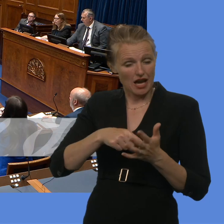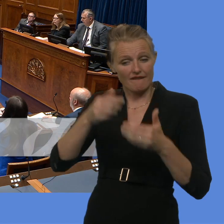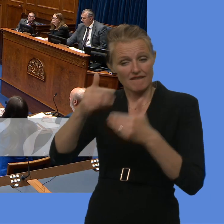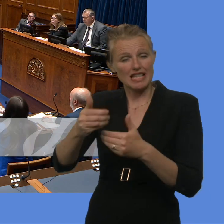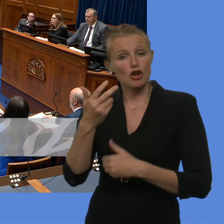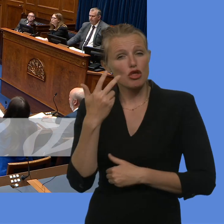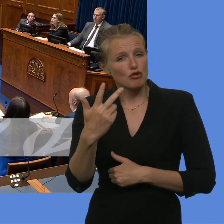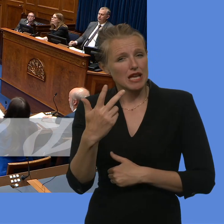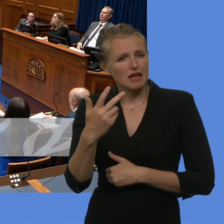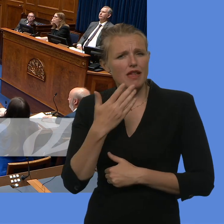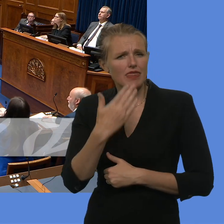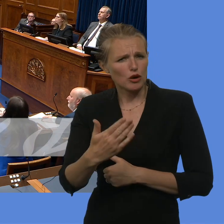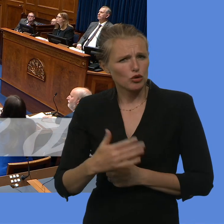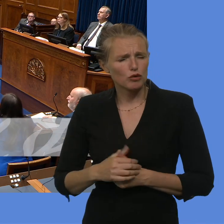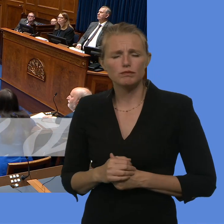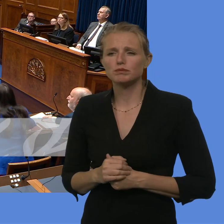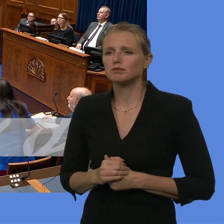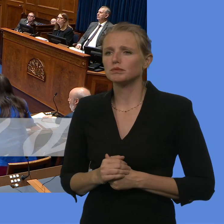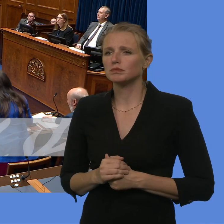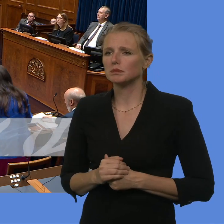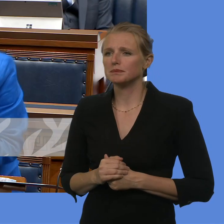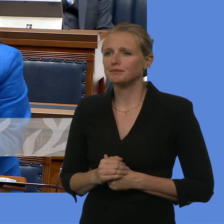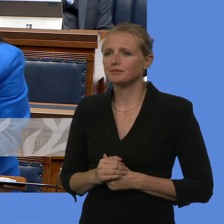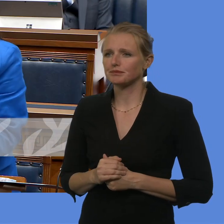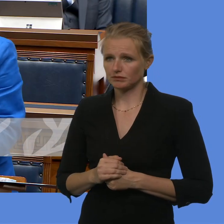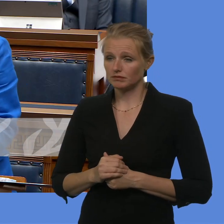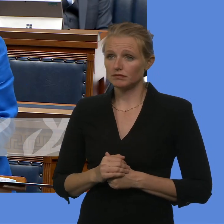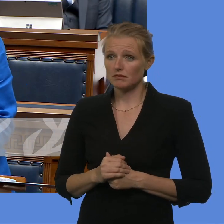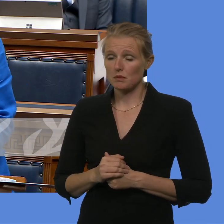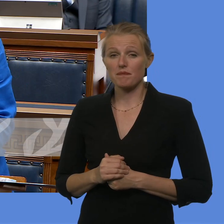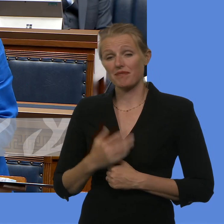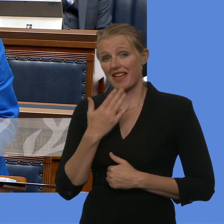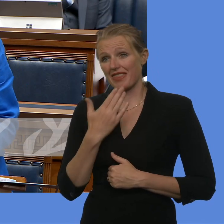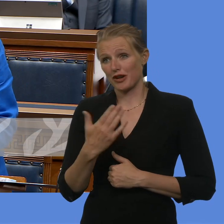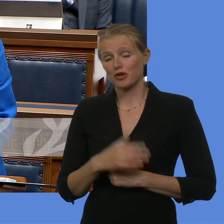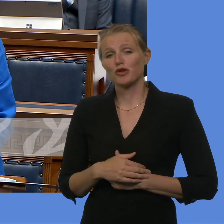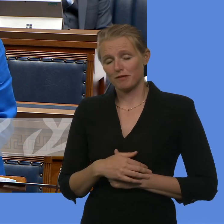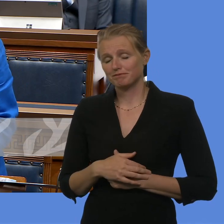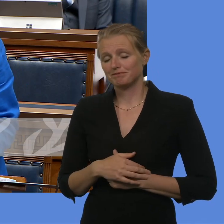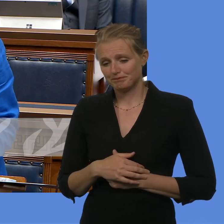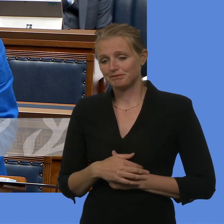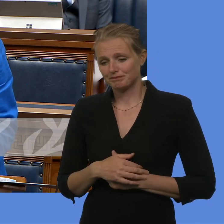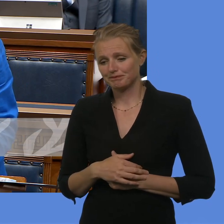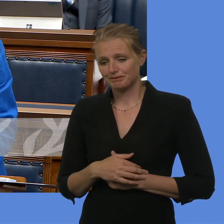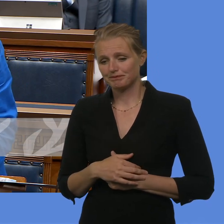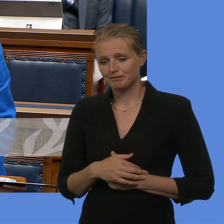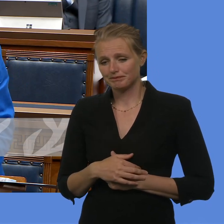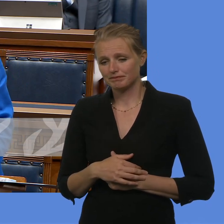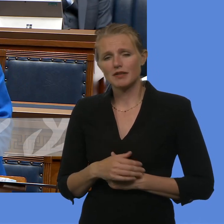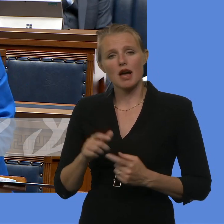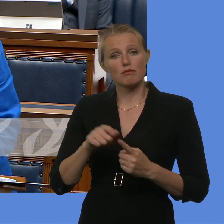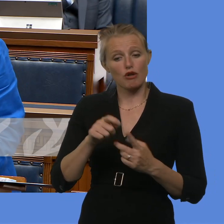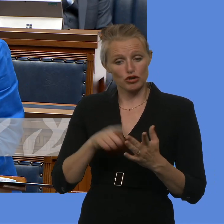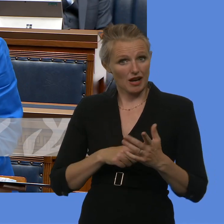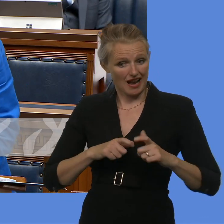The Minister for answer. Mr Speaker. The project continues